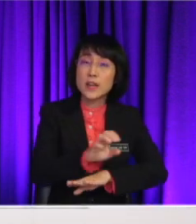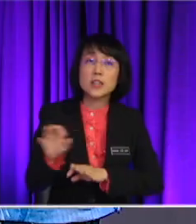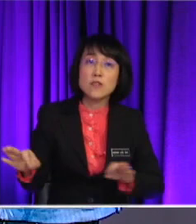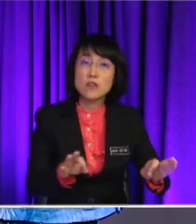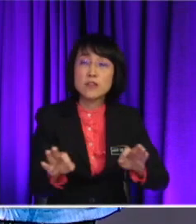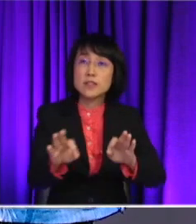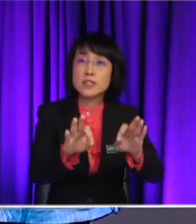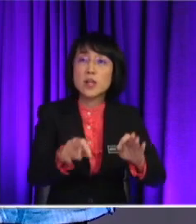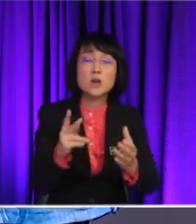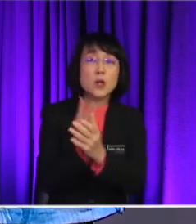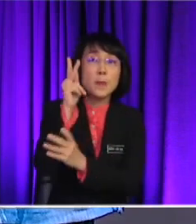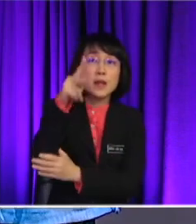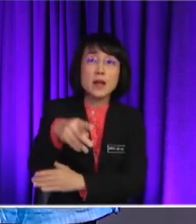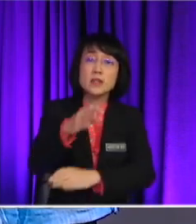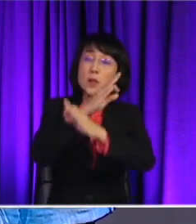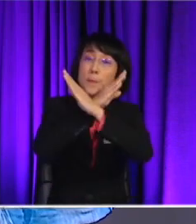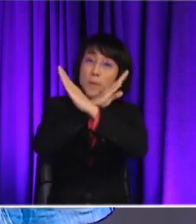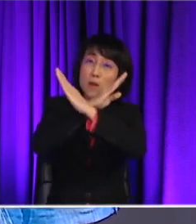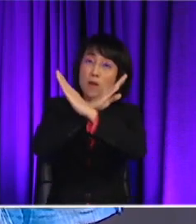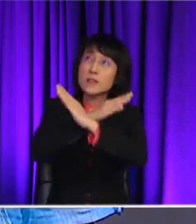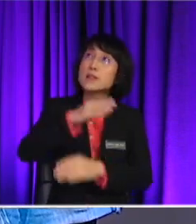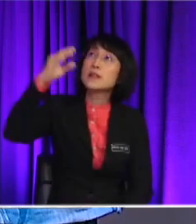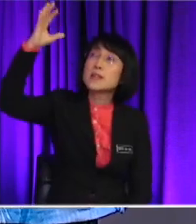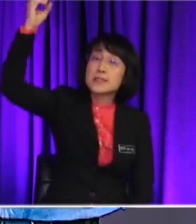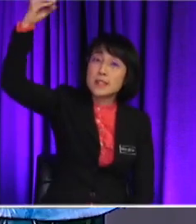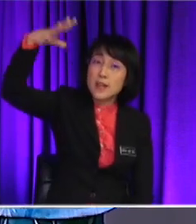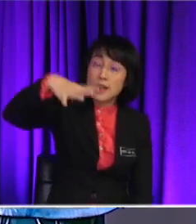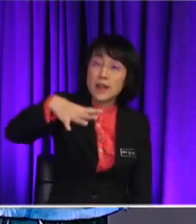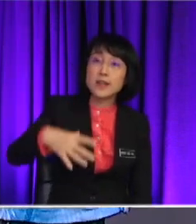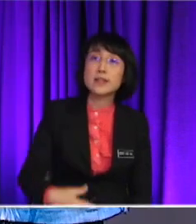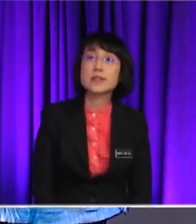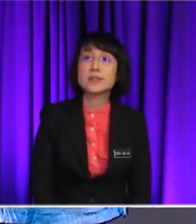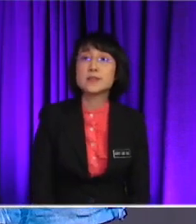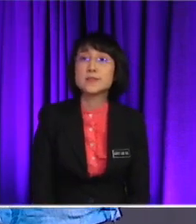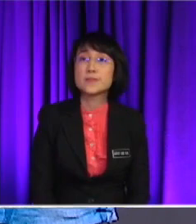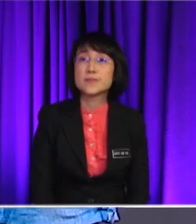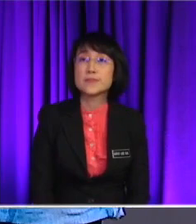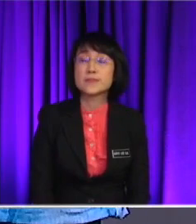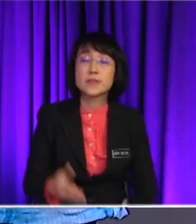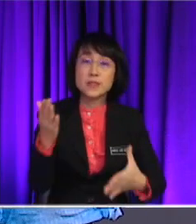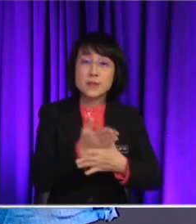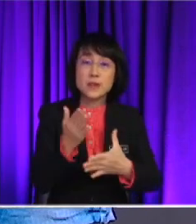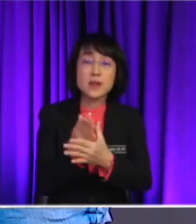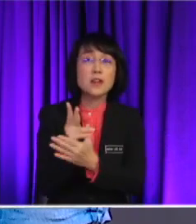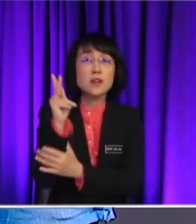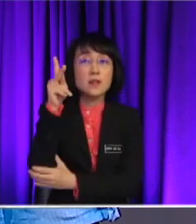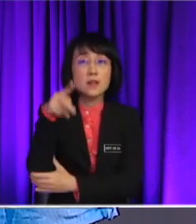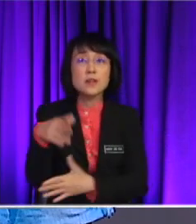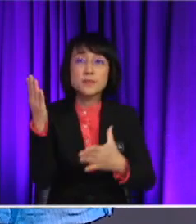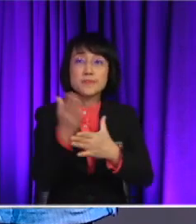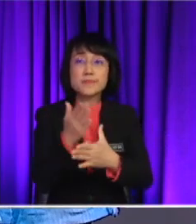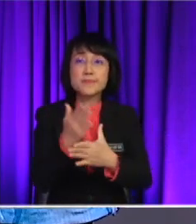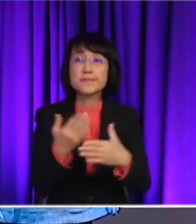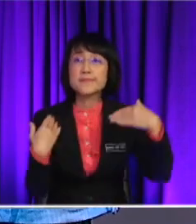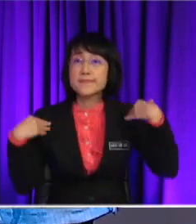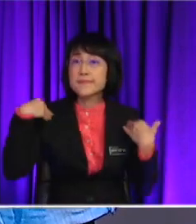Again, sometimes it blocks the sunlight from coming in. So, when it affects the plants, it will indirectly affect the animals, then